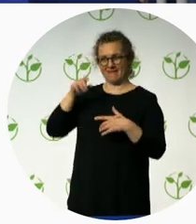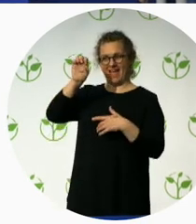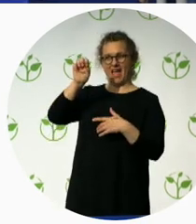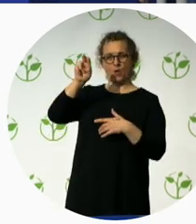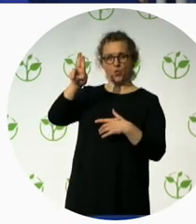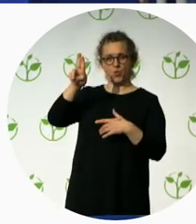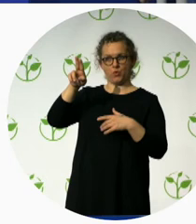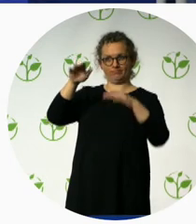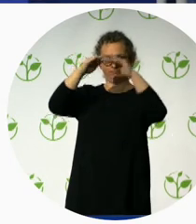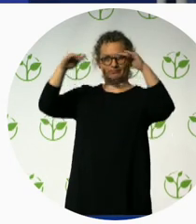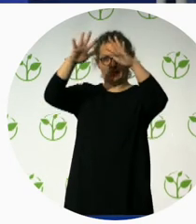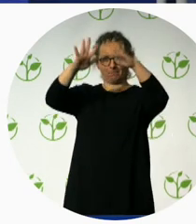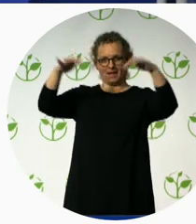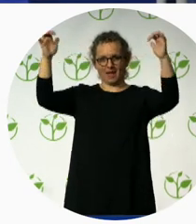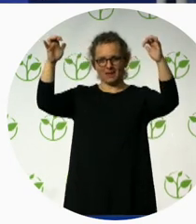in Europe?